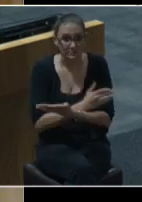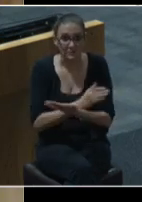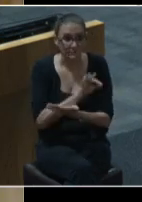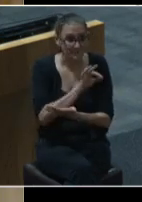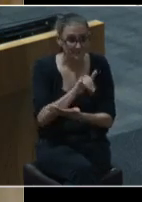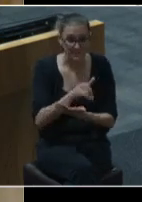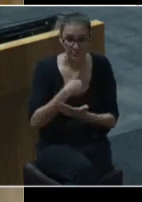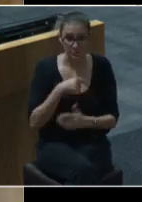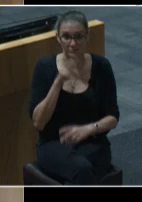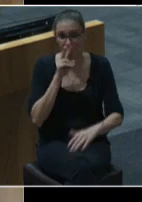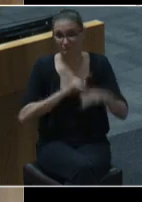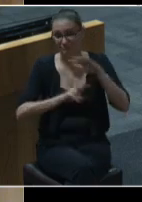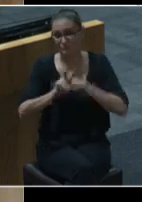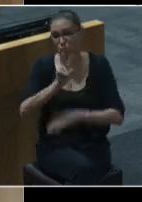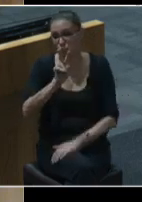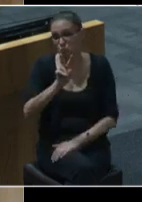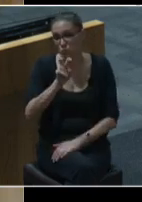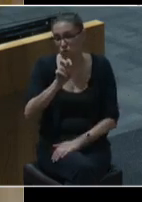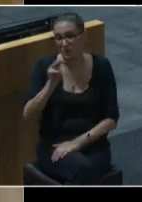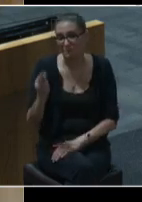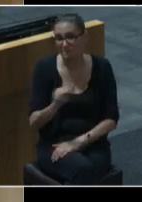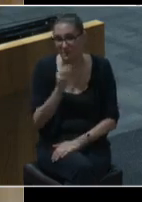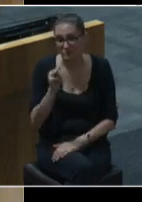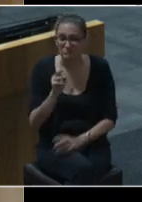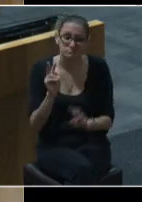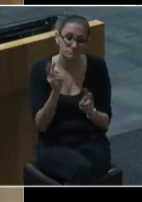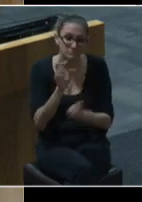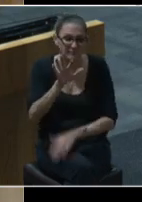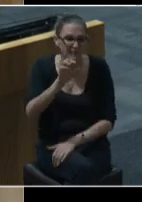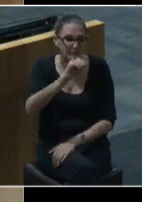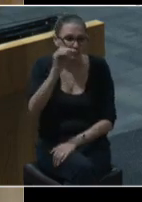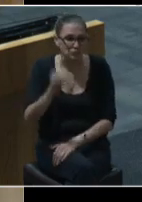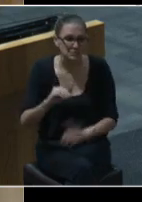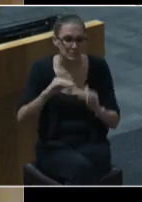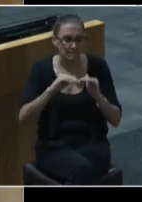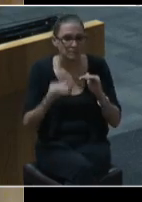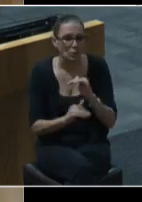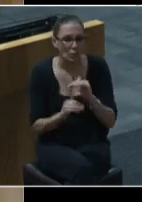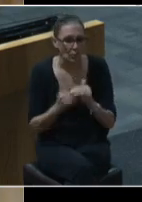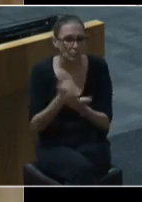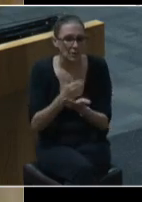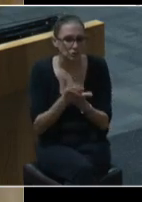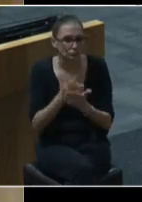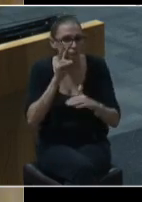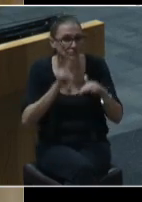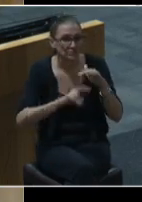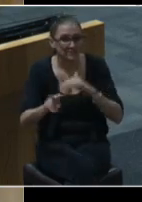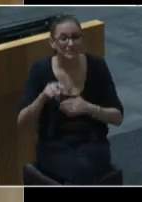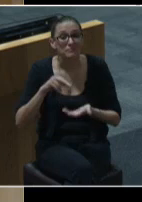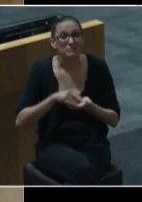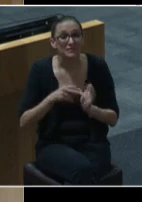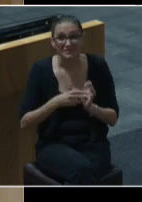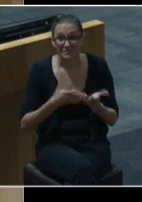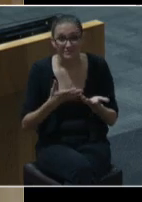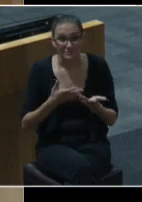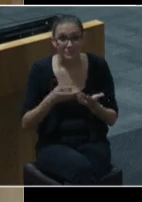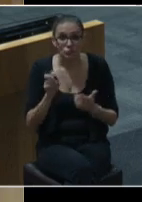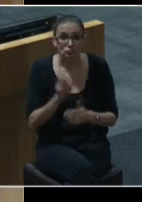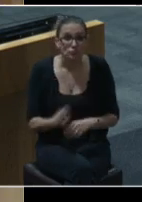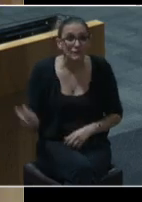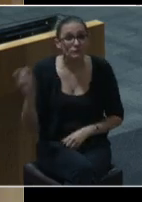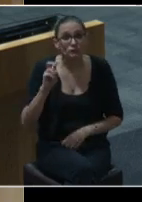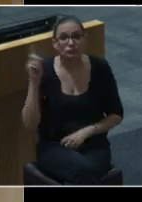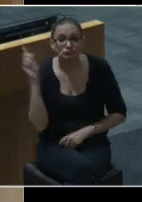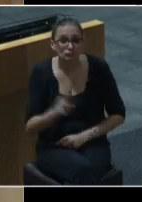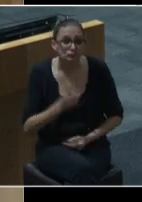over $200 million, or nearly 5 percent below budgeted projections. As a result of travel and tourism-related